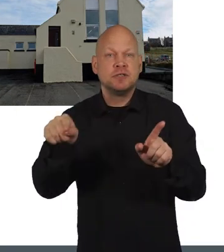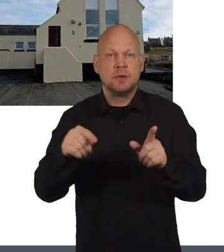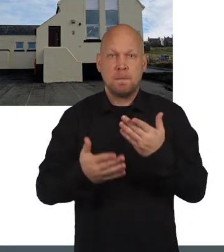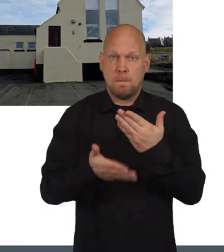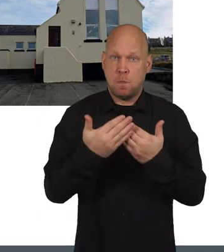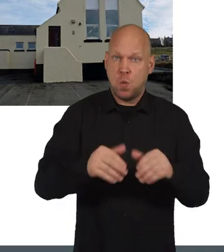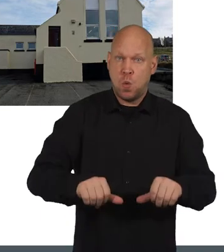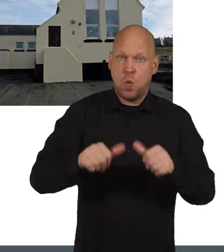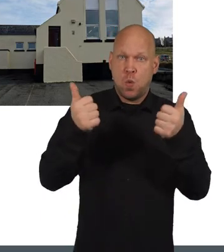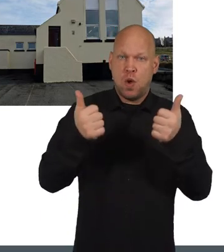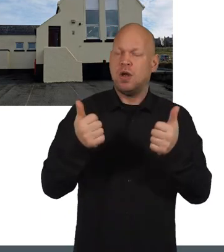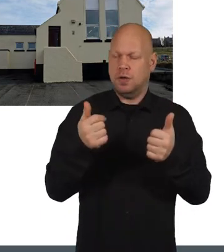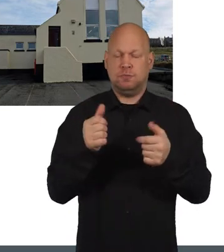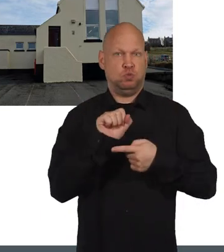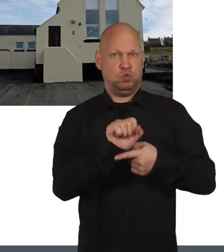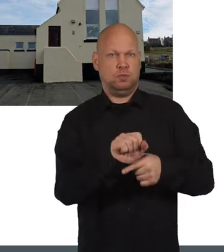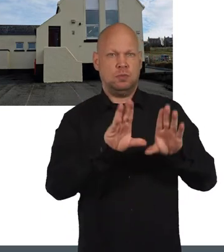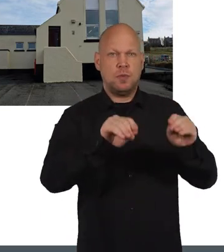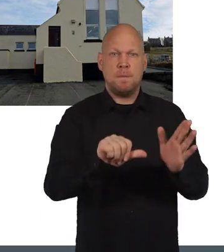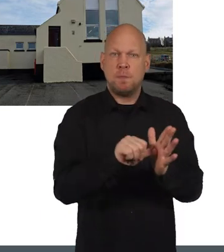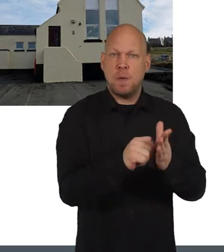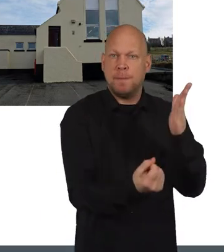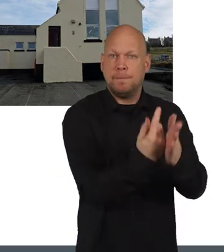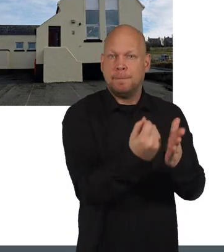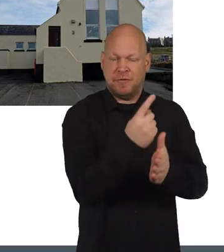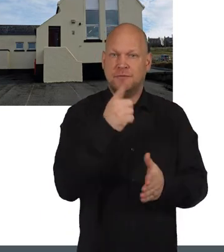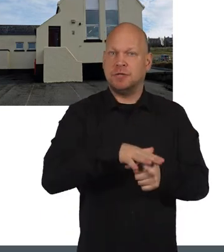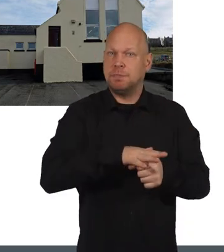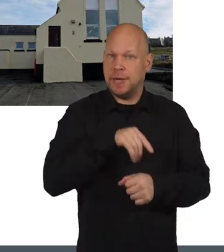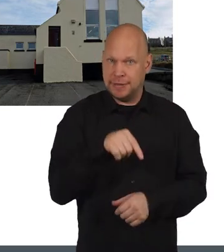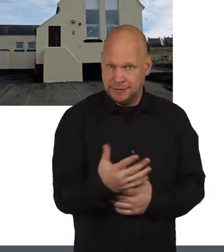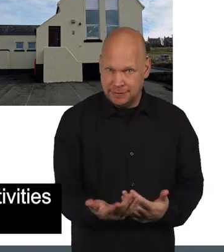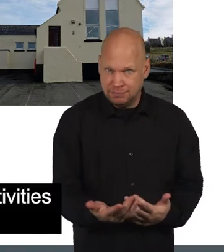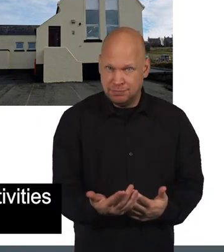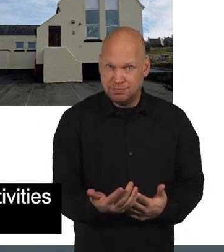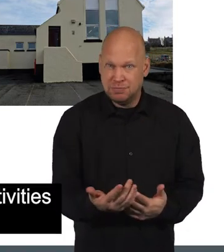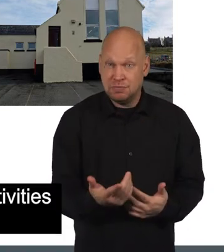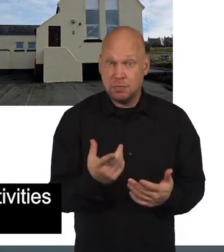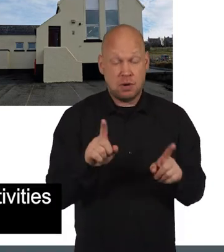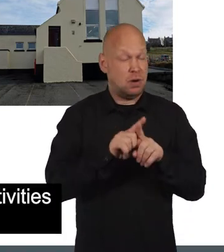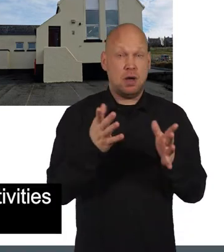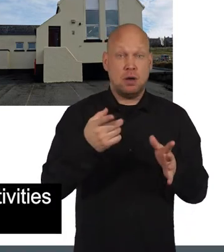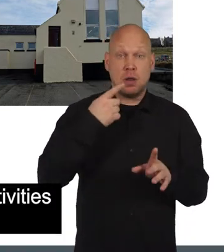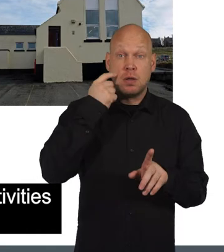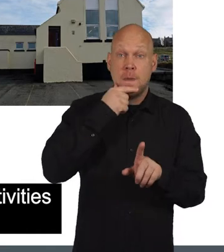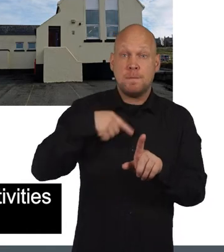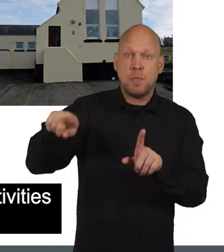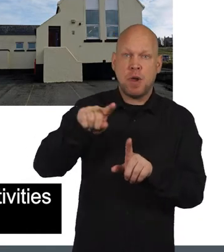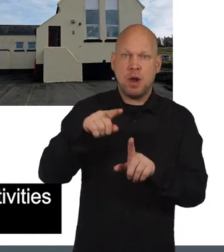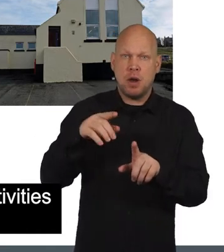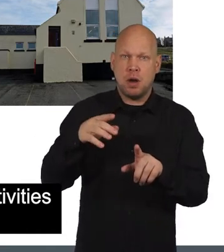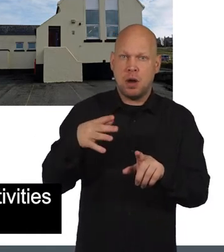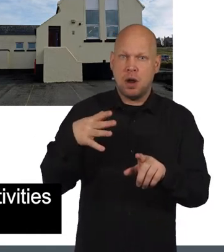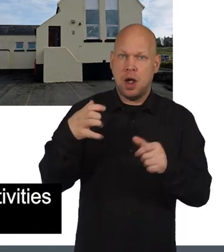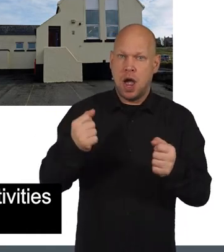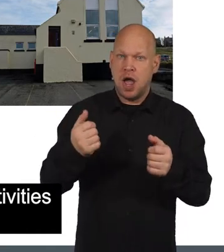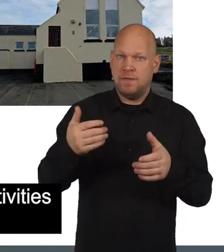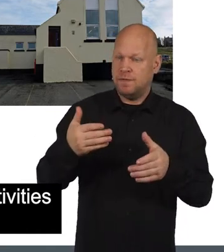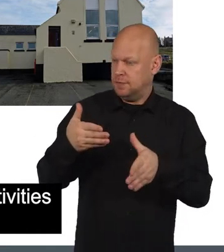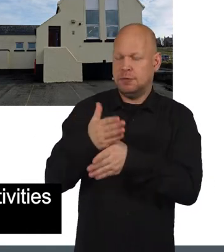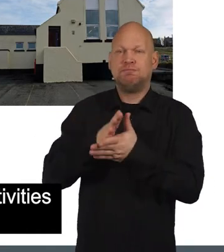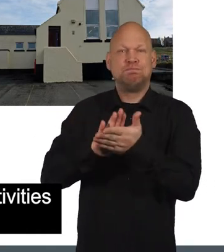more effective at stopping problems from happening in the first place. For instance, providing young people with activities